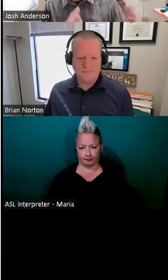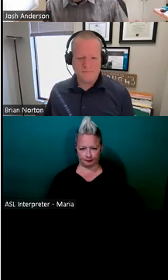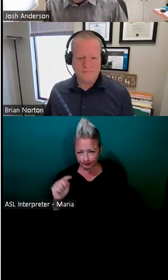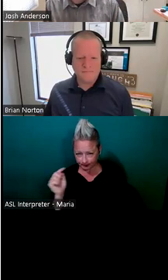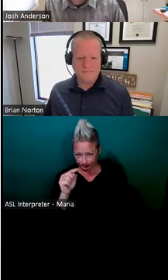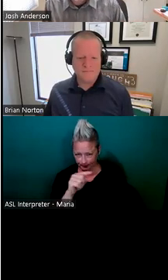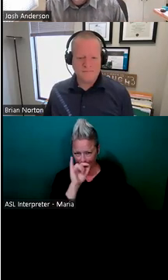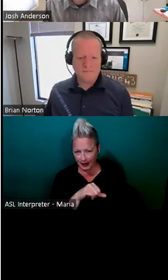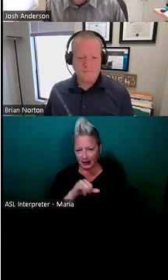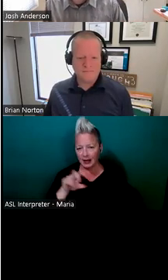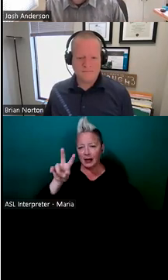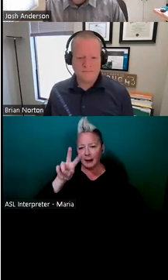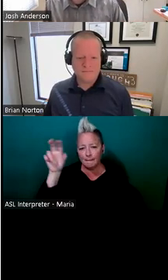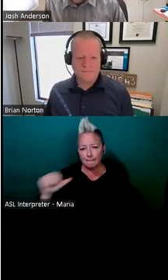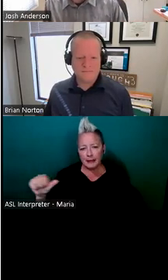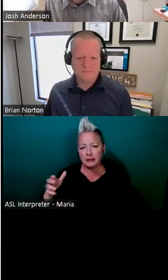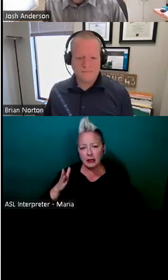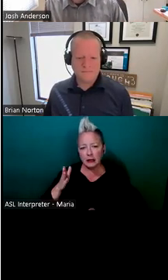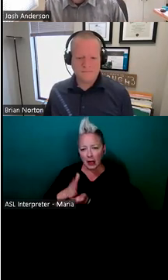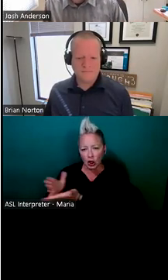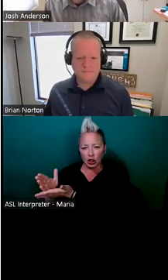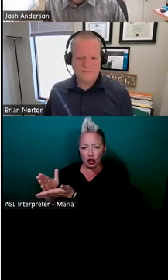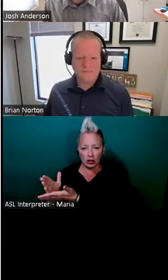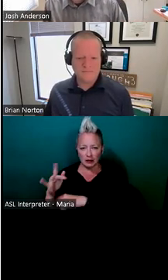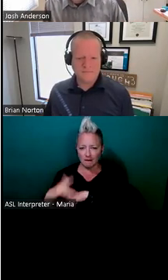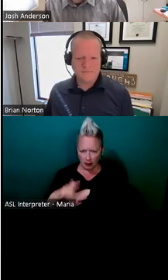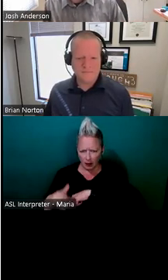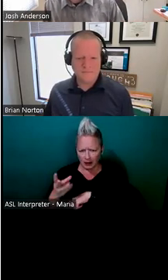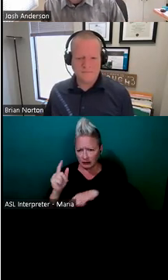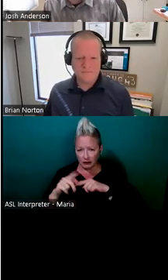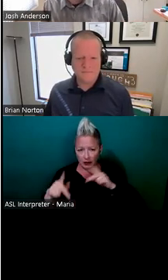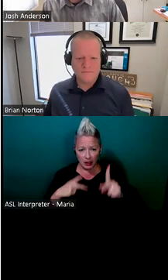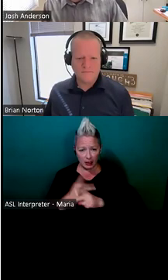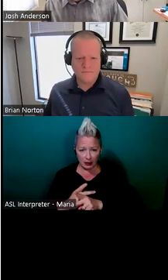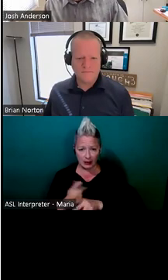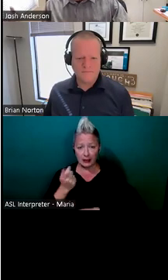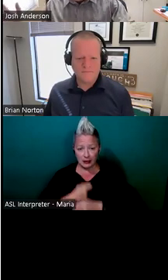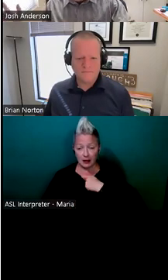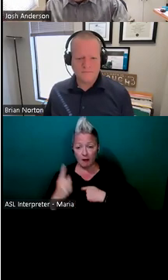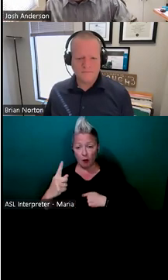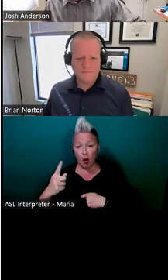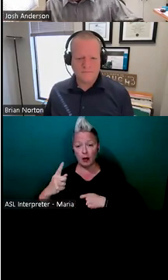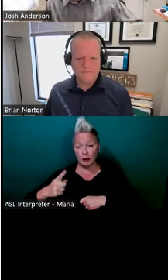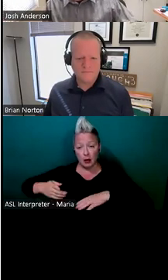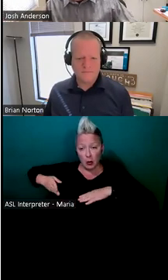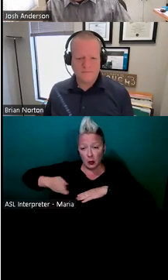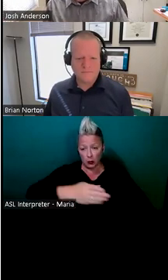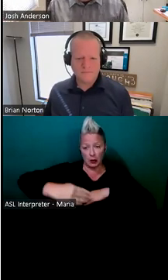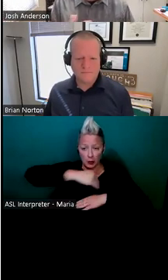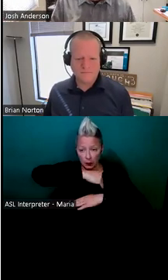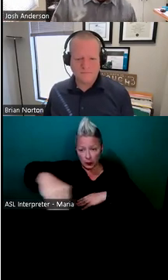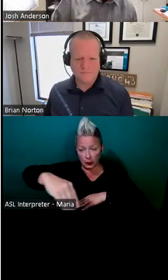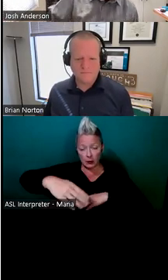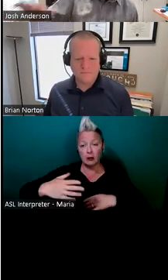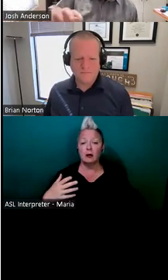but this pizza cutter is available and there's a few different models of it where it can, instead of making one swipe, can make three or four at the same